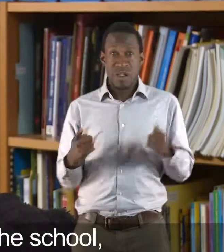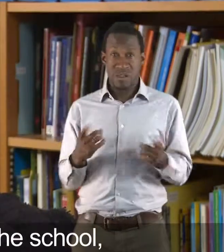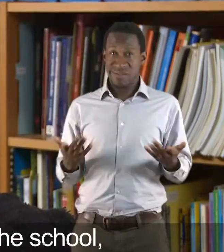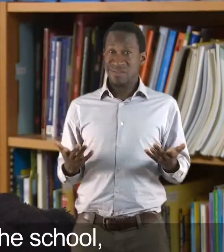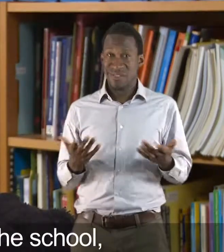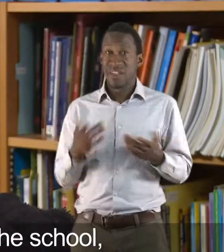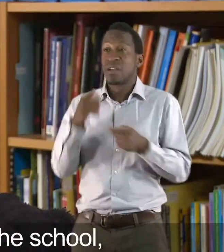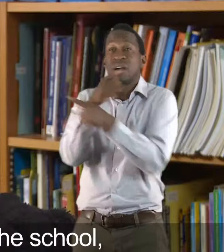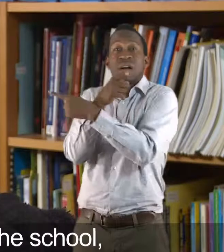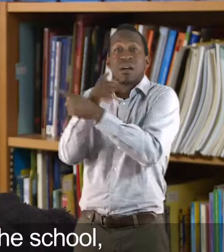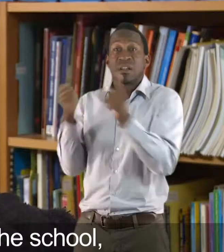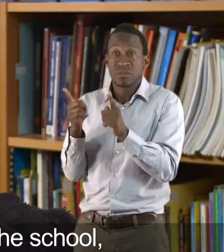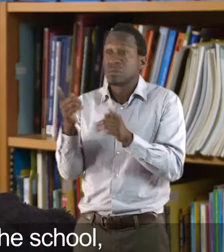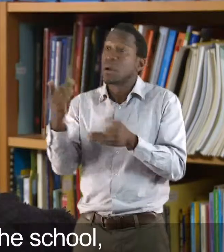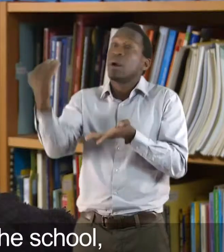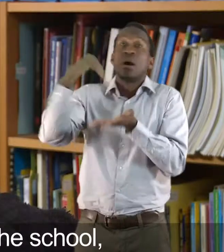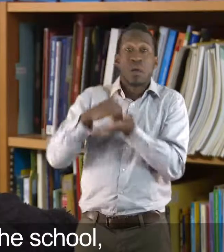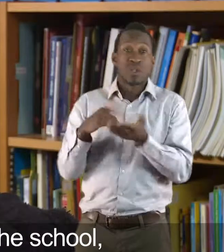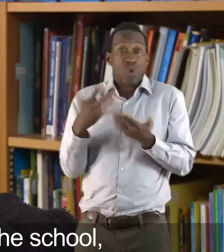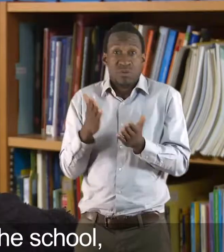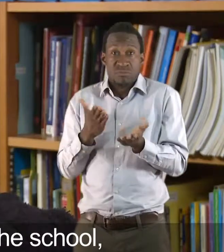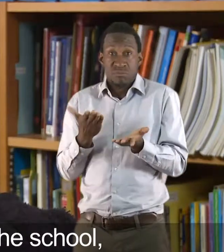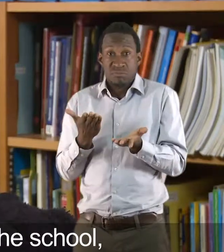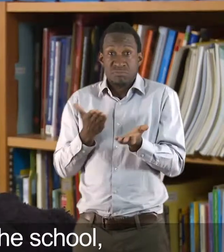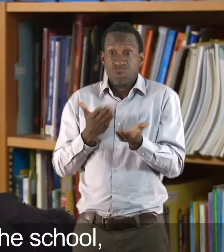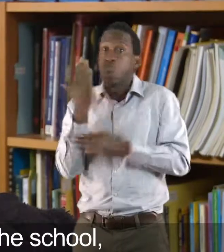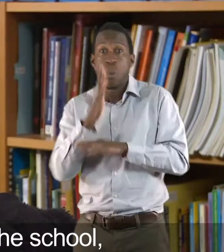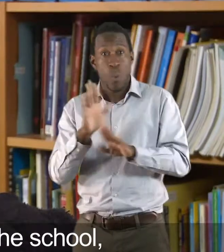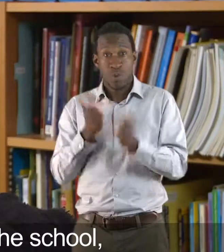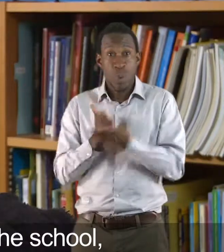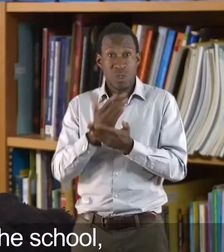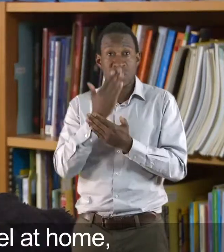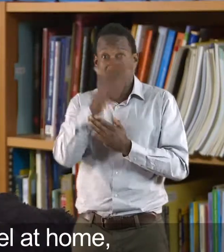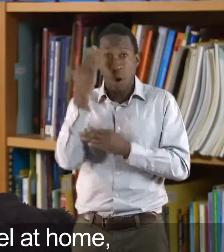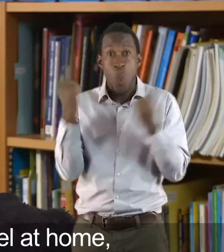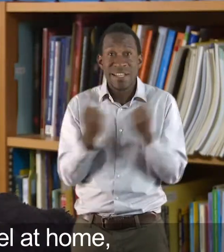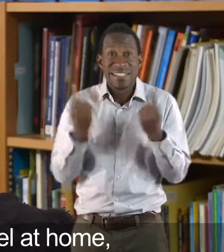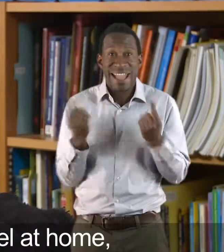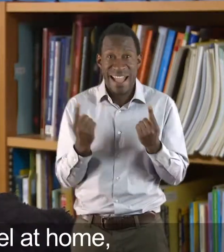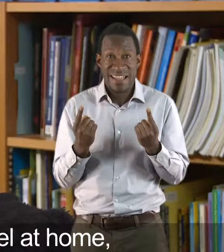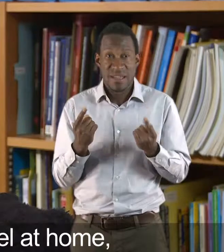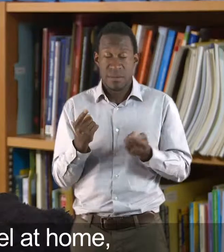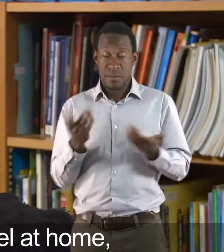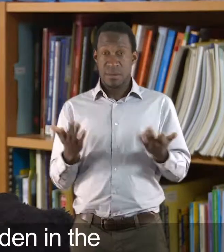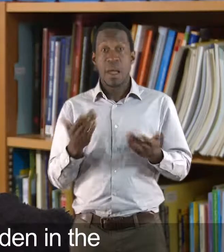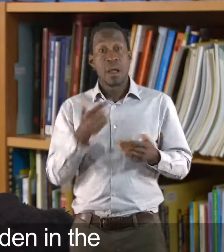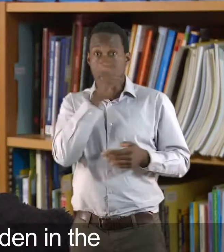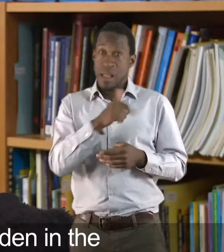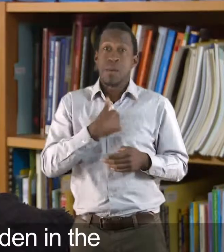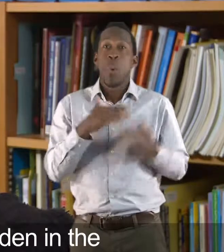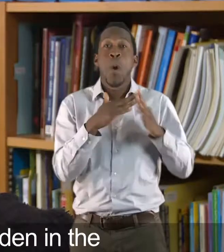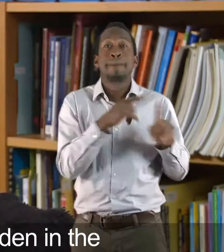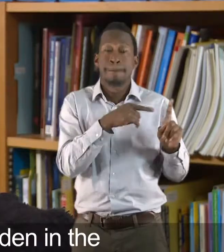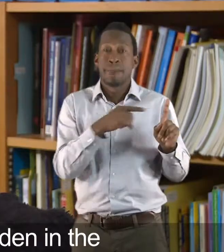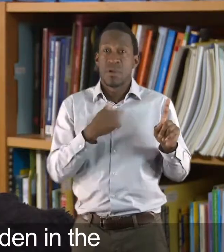wasn't just part of the school. They would come over part of school holidays as well. At home, I was lucky I could rebel at home. So the